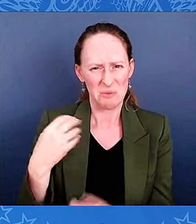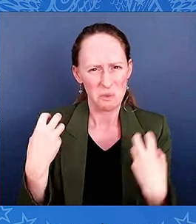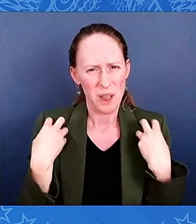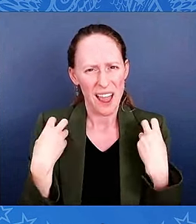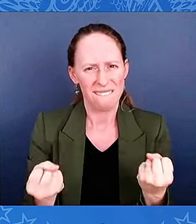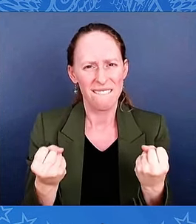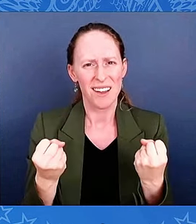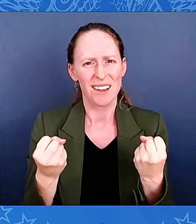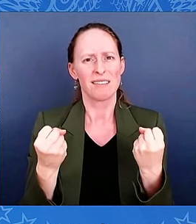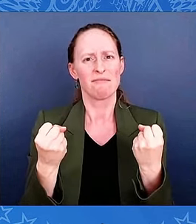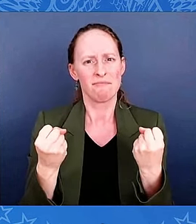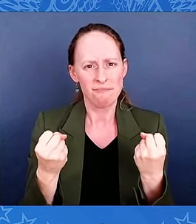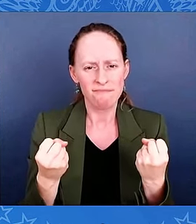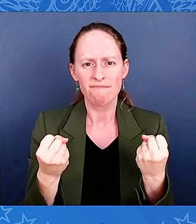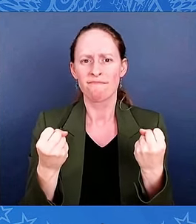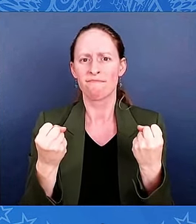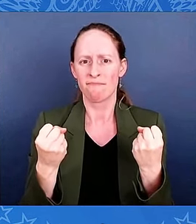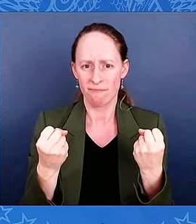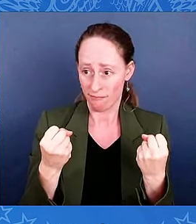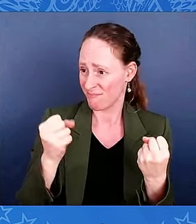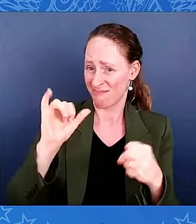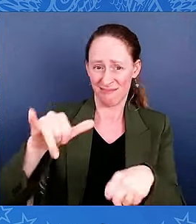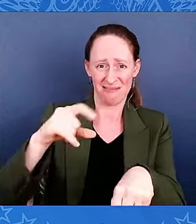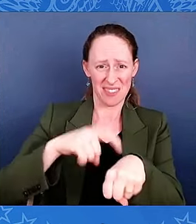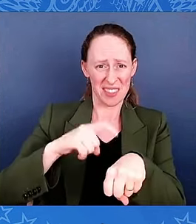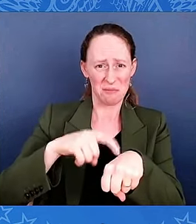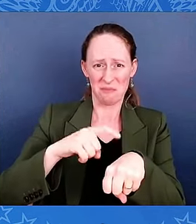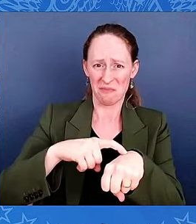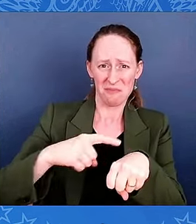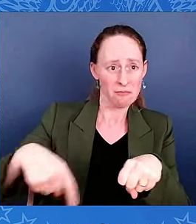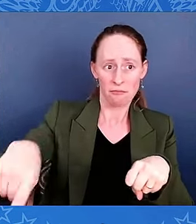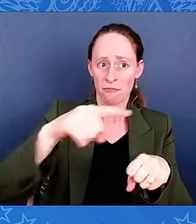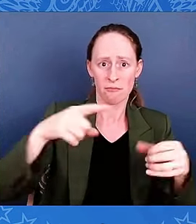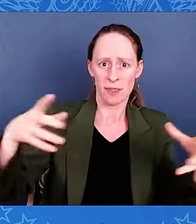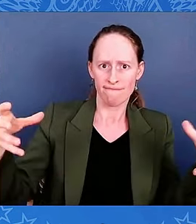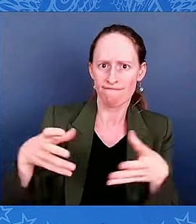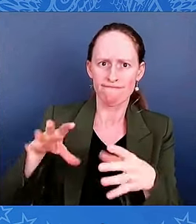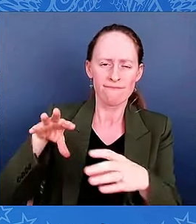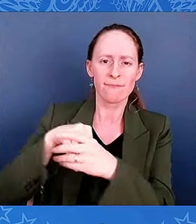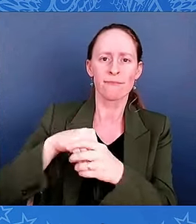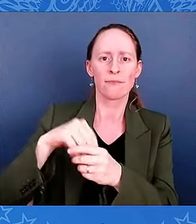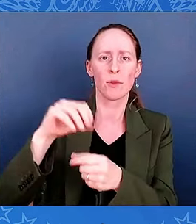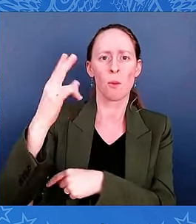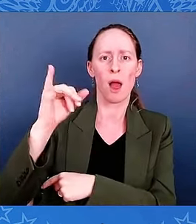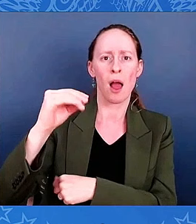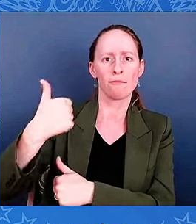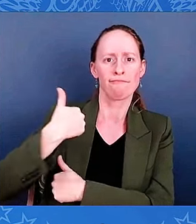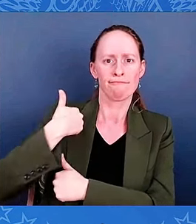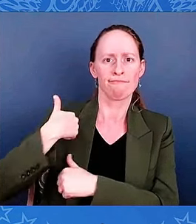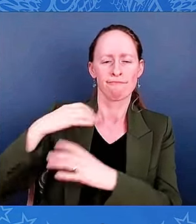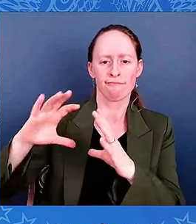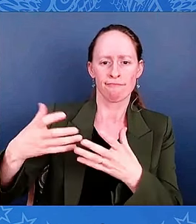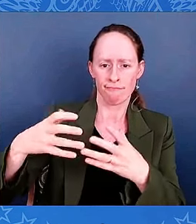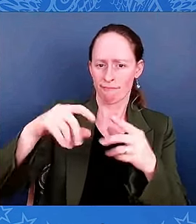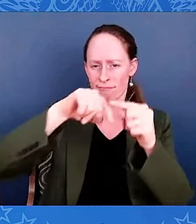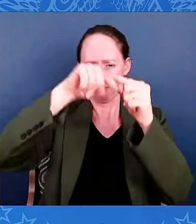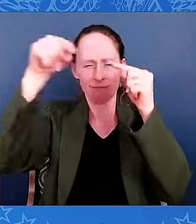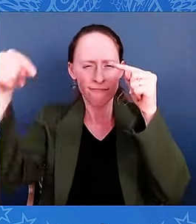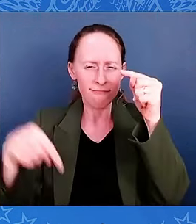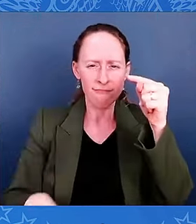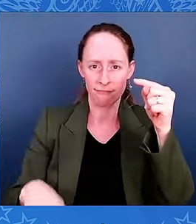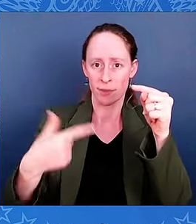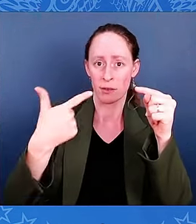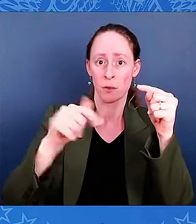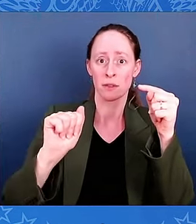duty while serving with the 2nd Ohio Volunteer Infantry in Georgia on 12 April 1862. Private Shadrach and